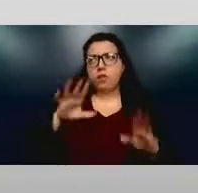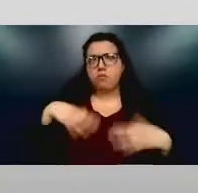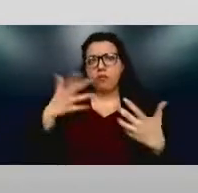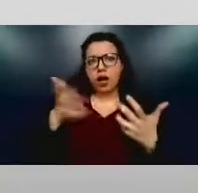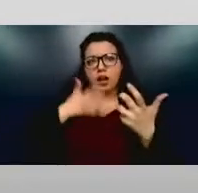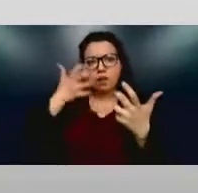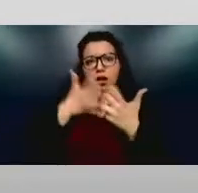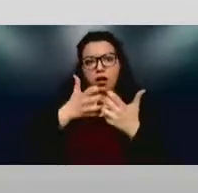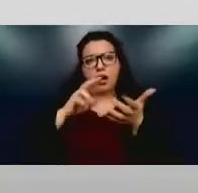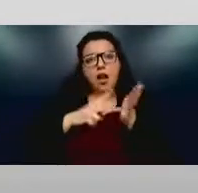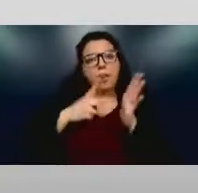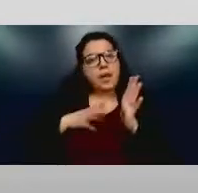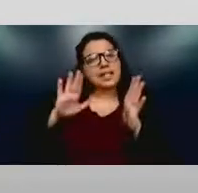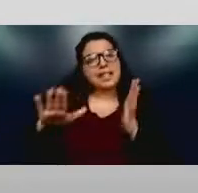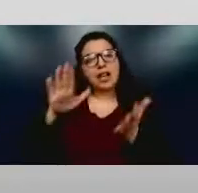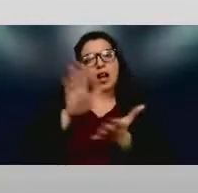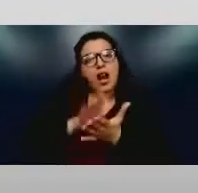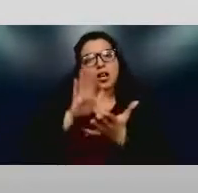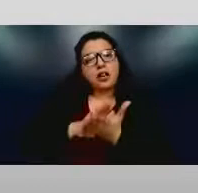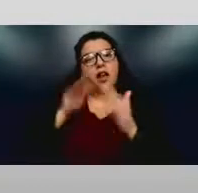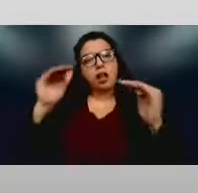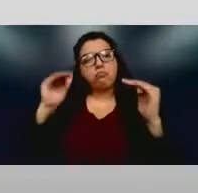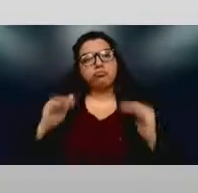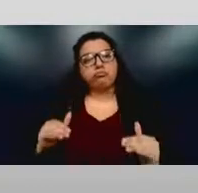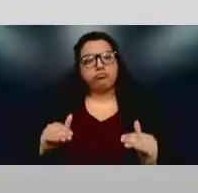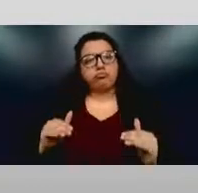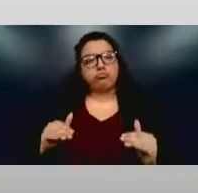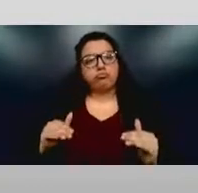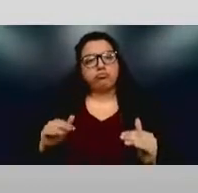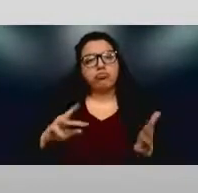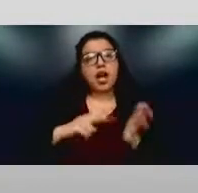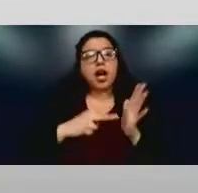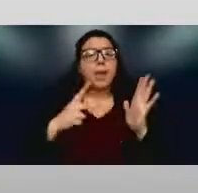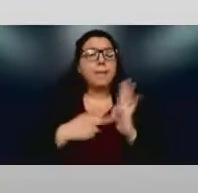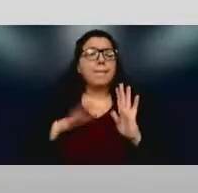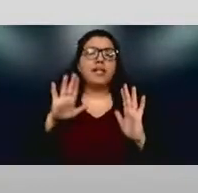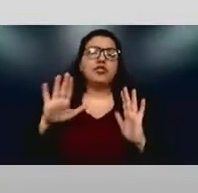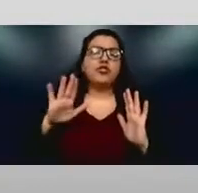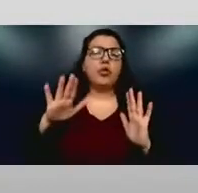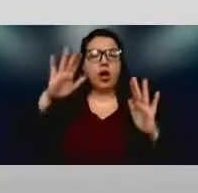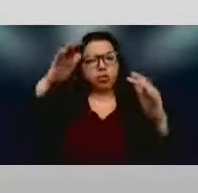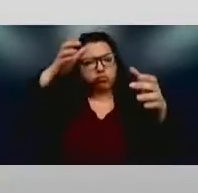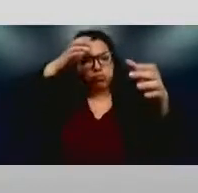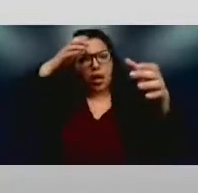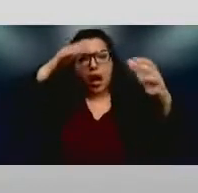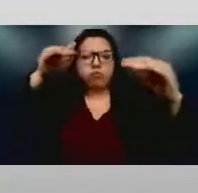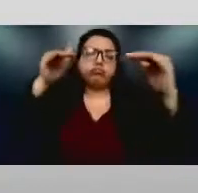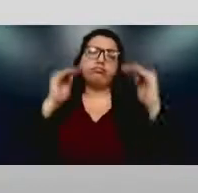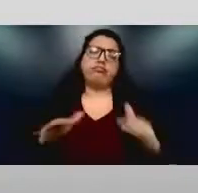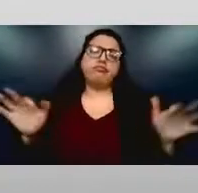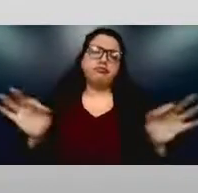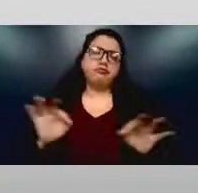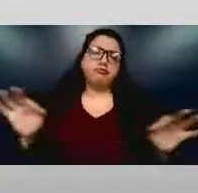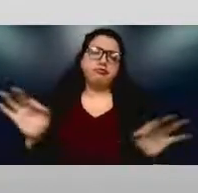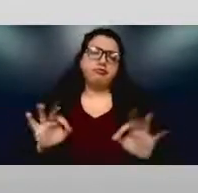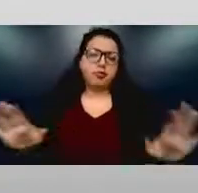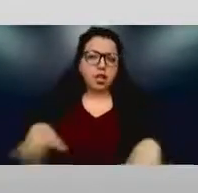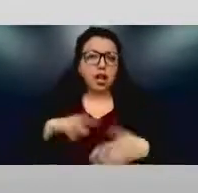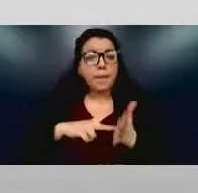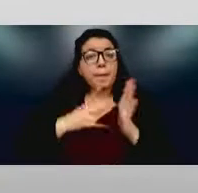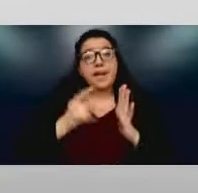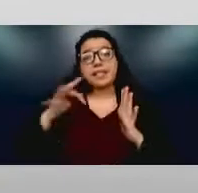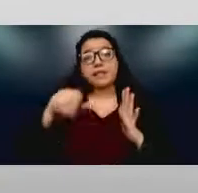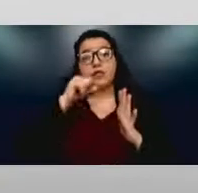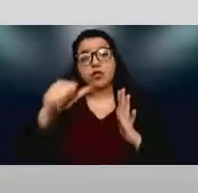same academic rigor. They think that if you're not the one pipetting, that you're not going to be a good scientist. If you're not the one doing insert whatever